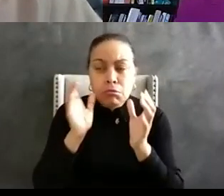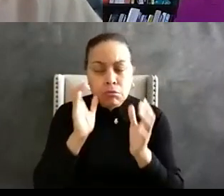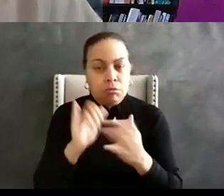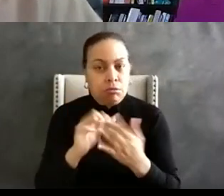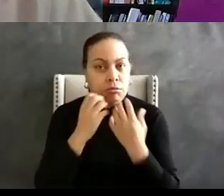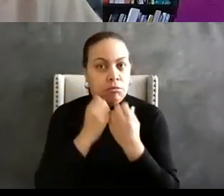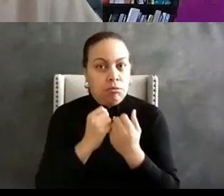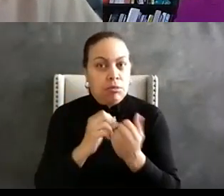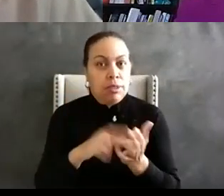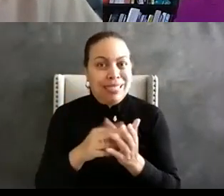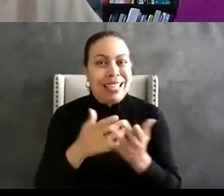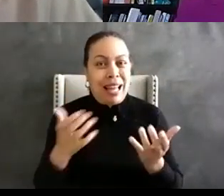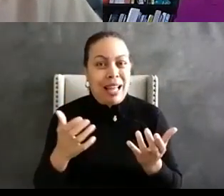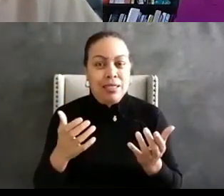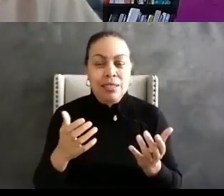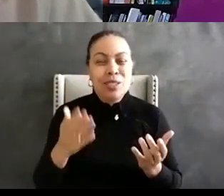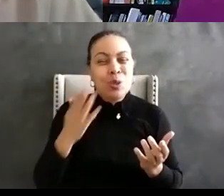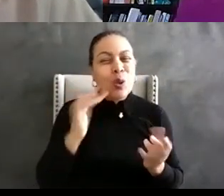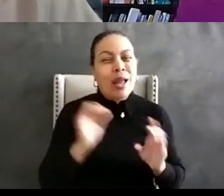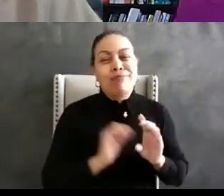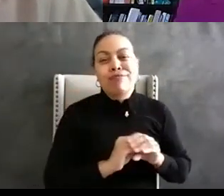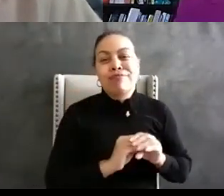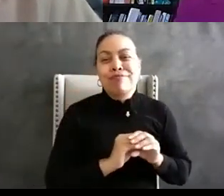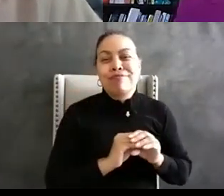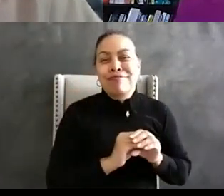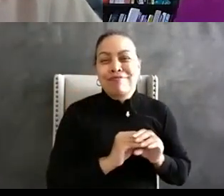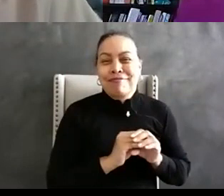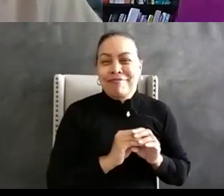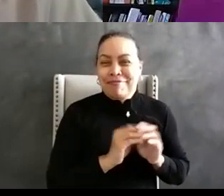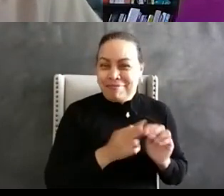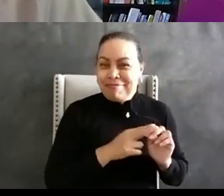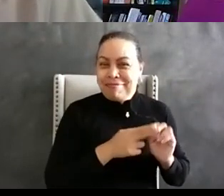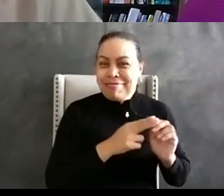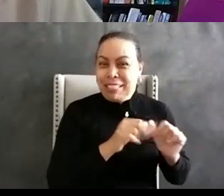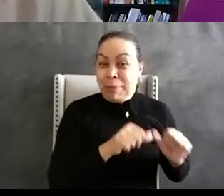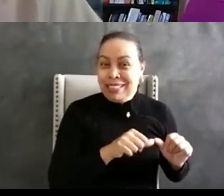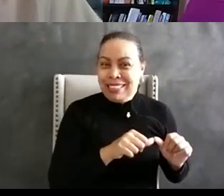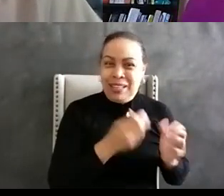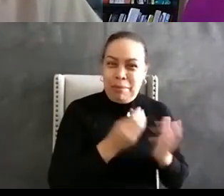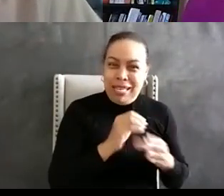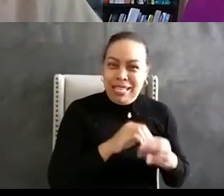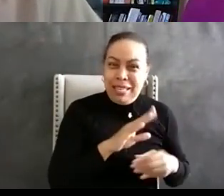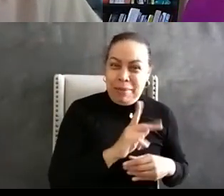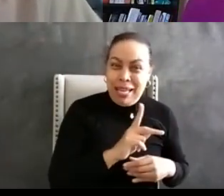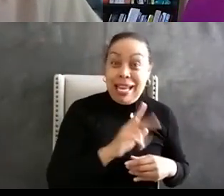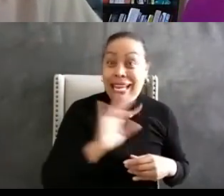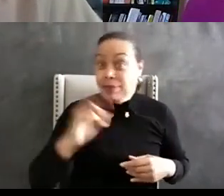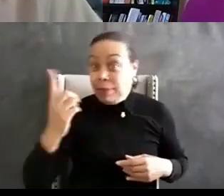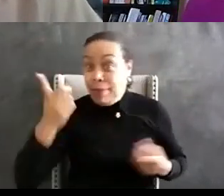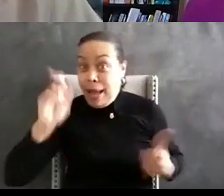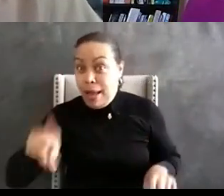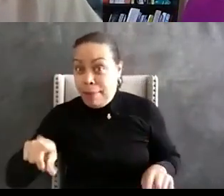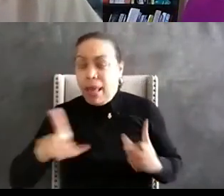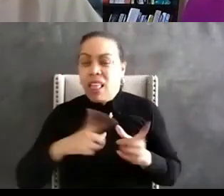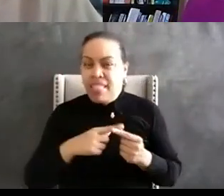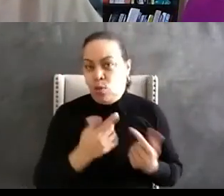uh money in the bank as it were because it's not an if it's a when when something's going to happen you want some money